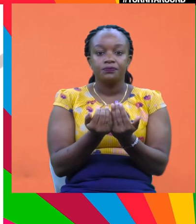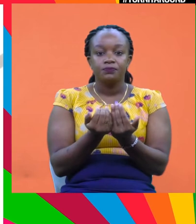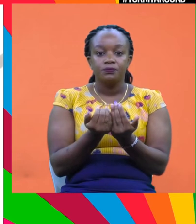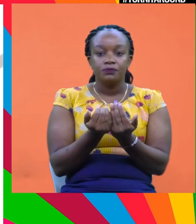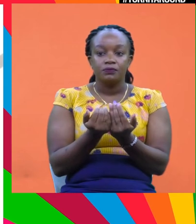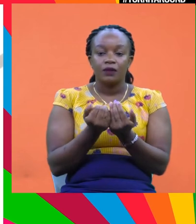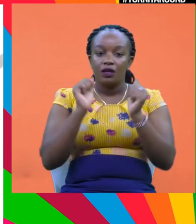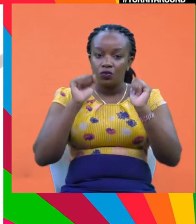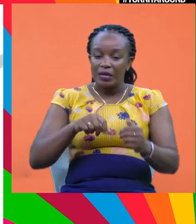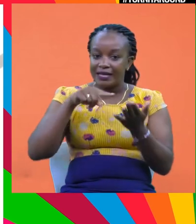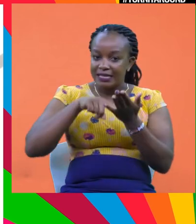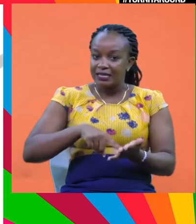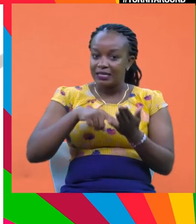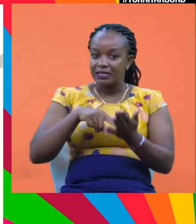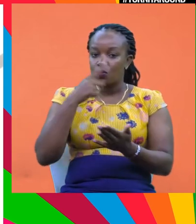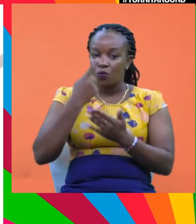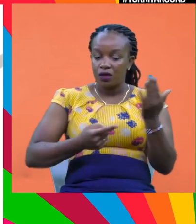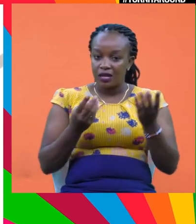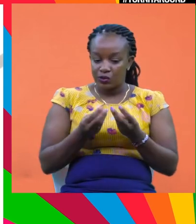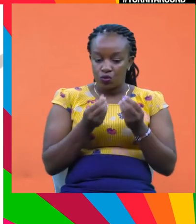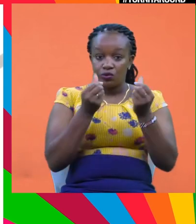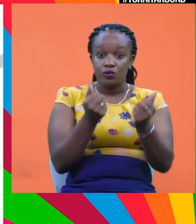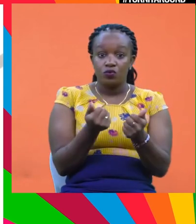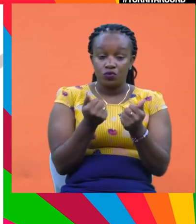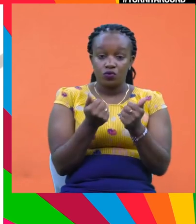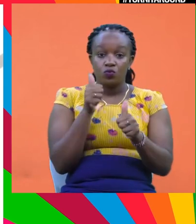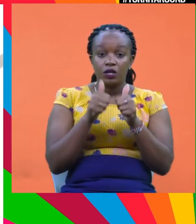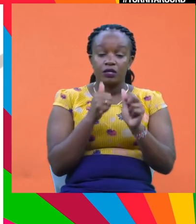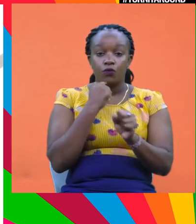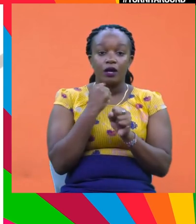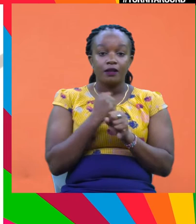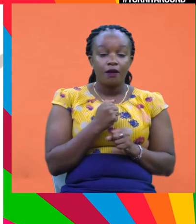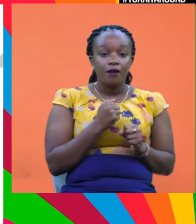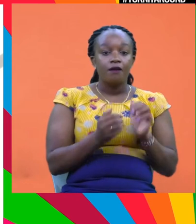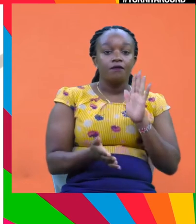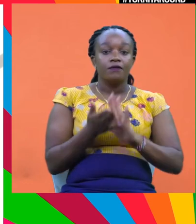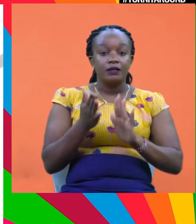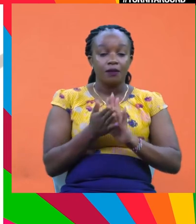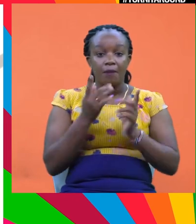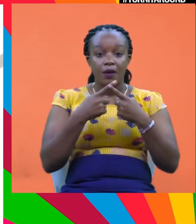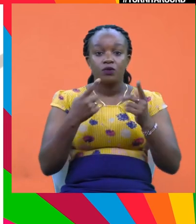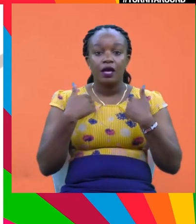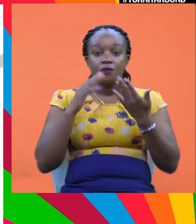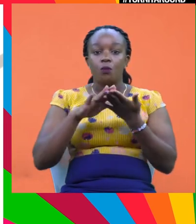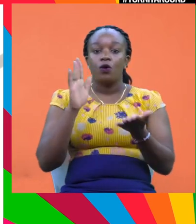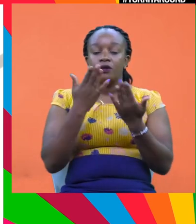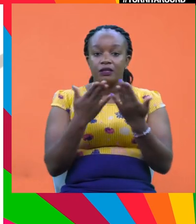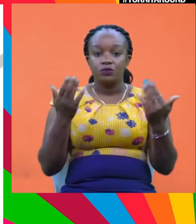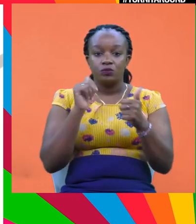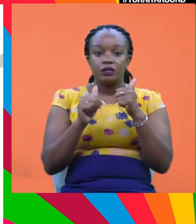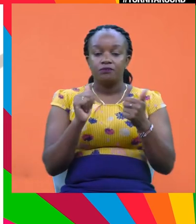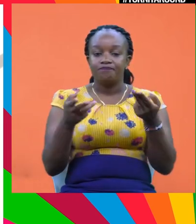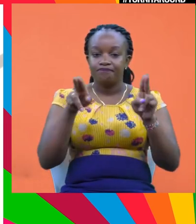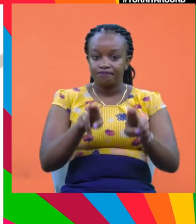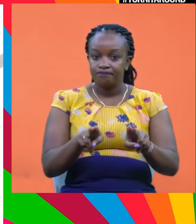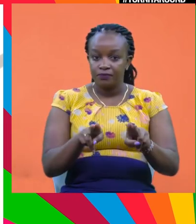I would stress as well that a lot of the solutions are accelerating fast, but there's many things that are still far away. Right. And for